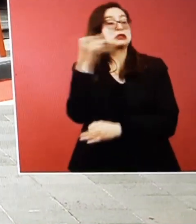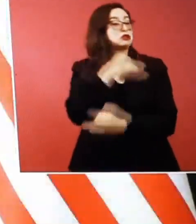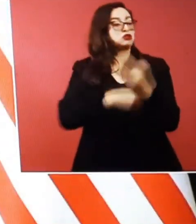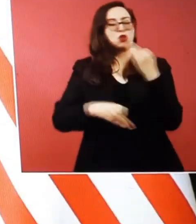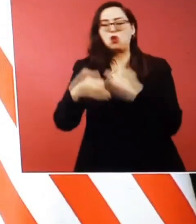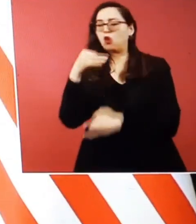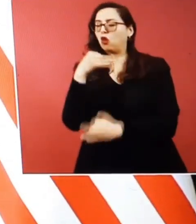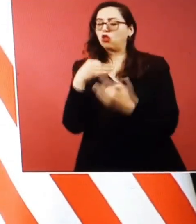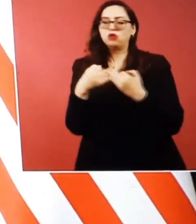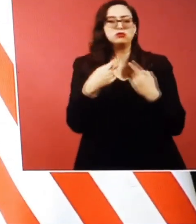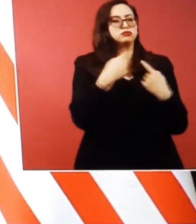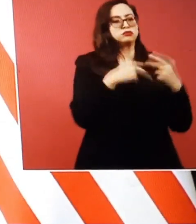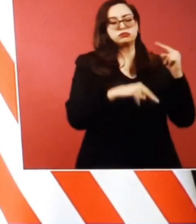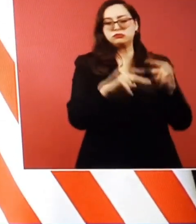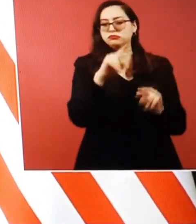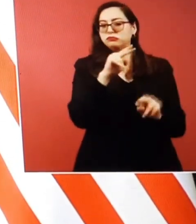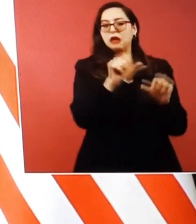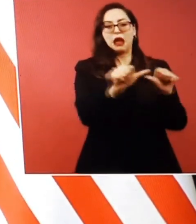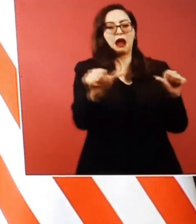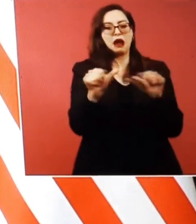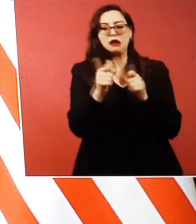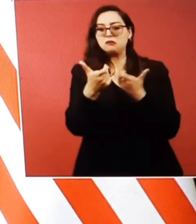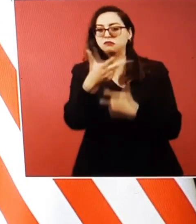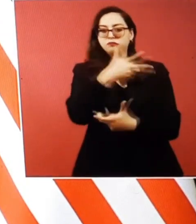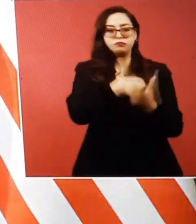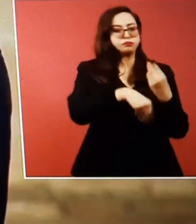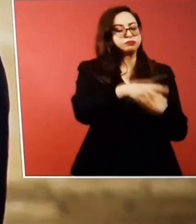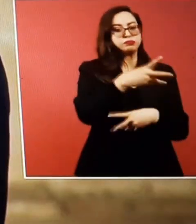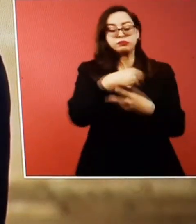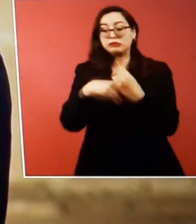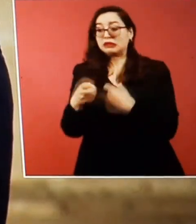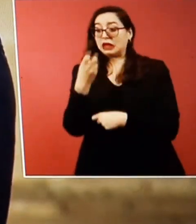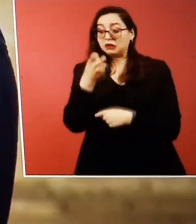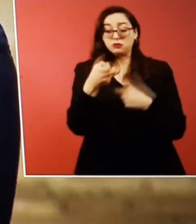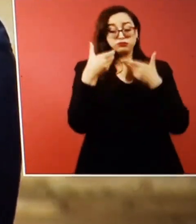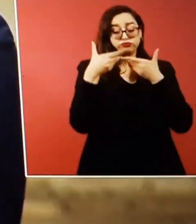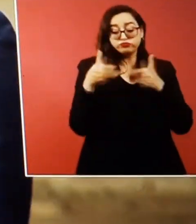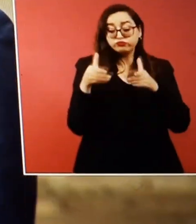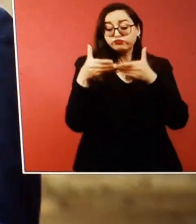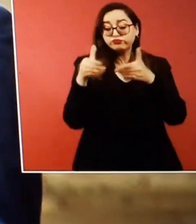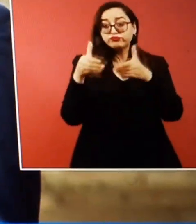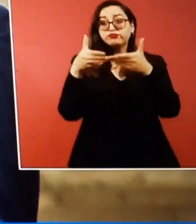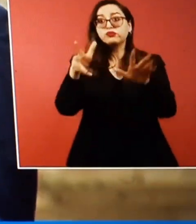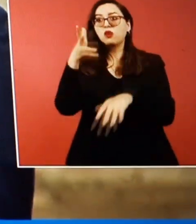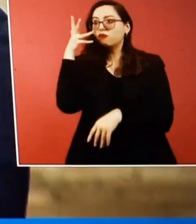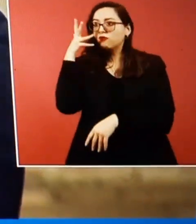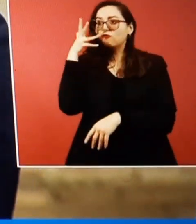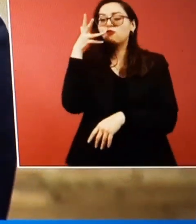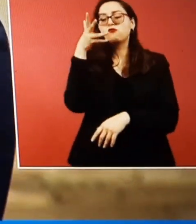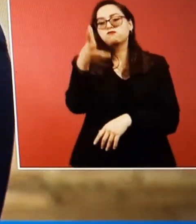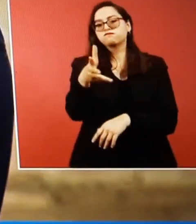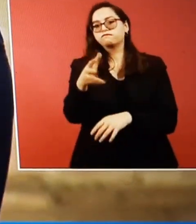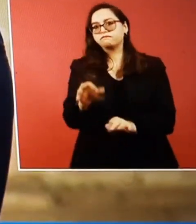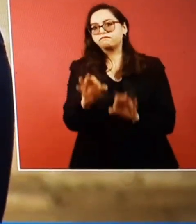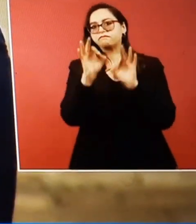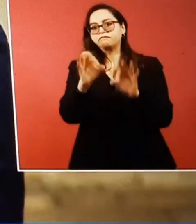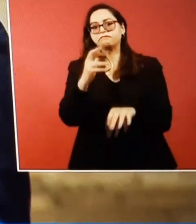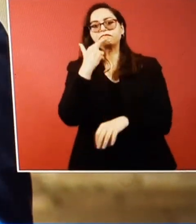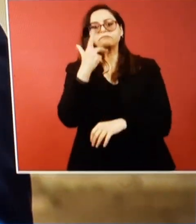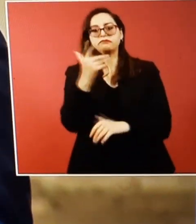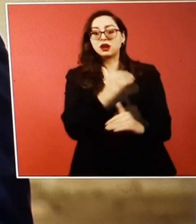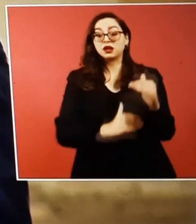we create a more stable, prosperous and equal future. And we build economies